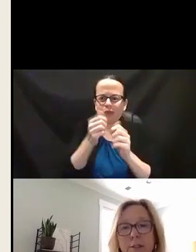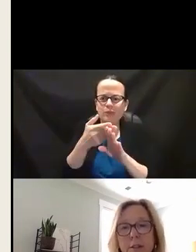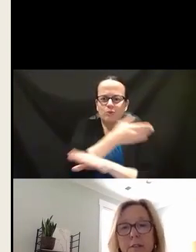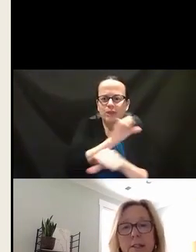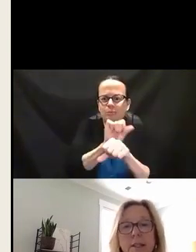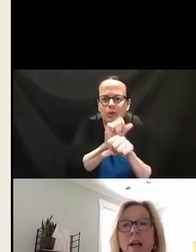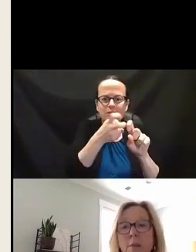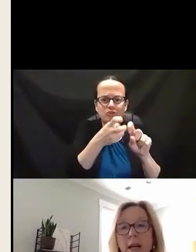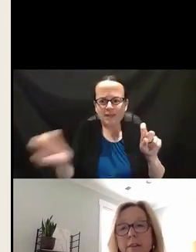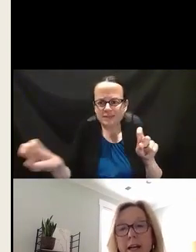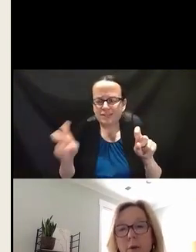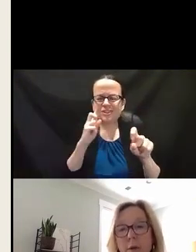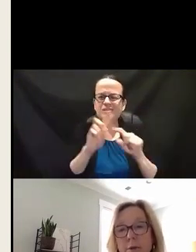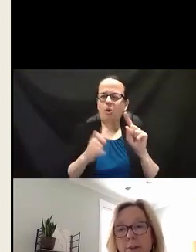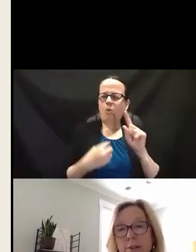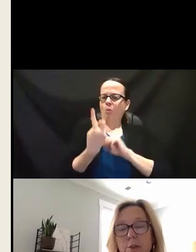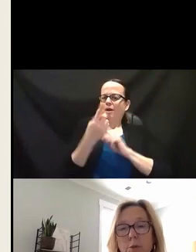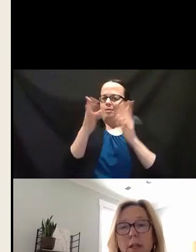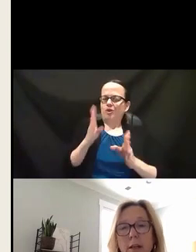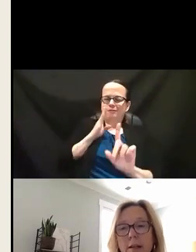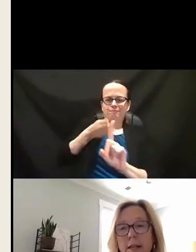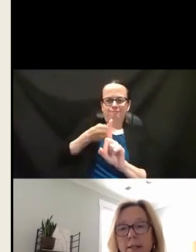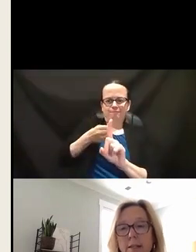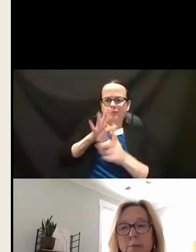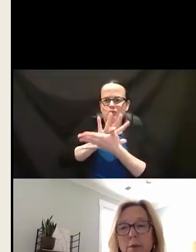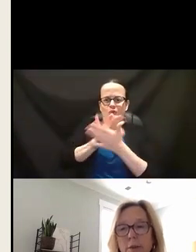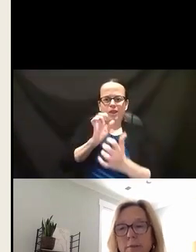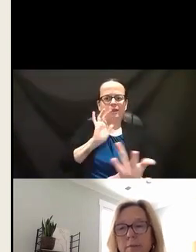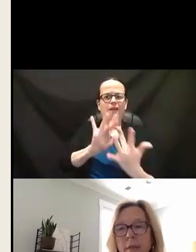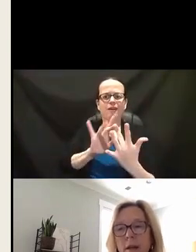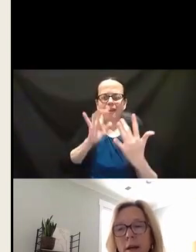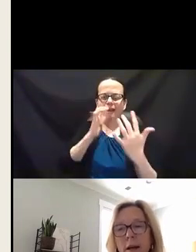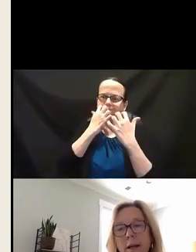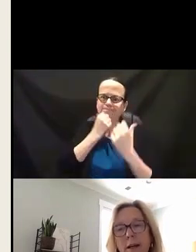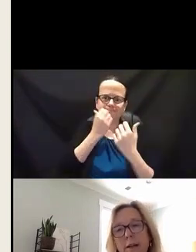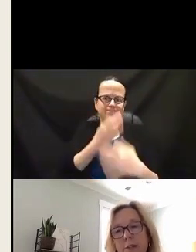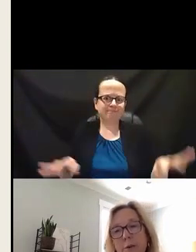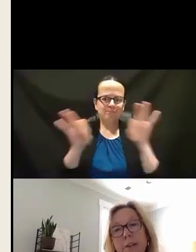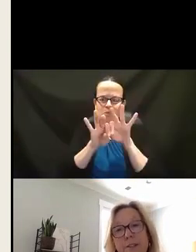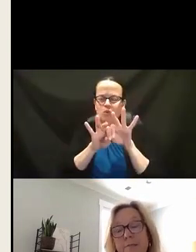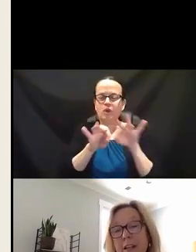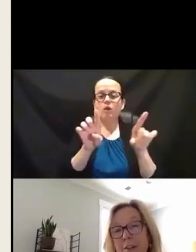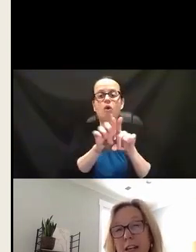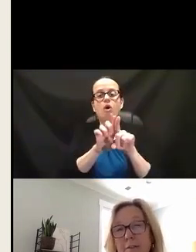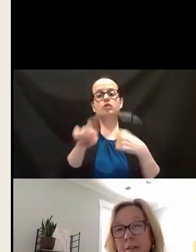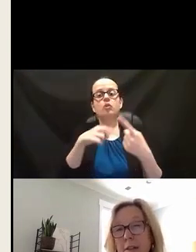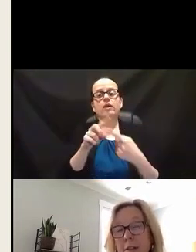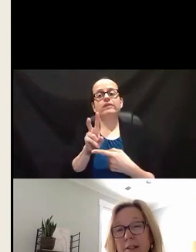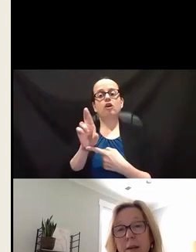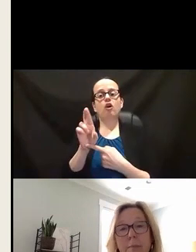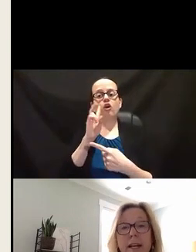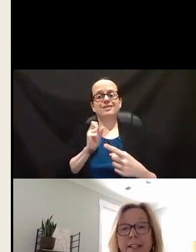transition services, but having that one person school can contact is important. Also, once VR staff